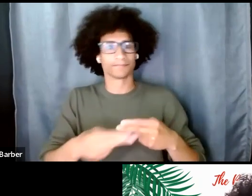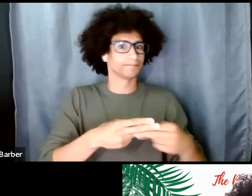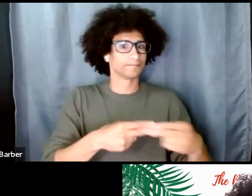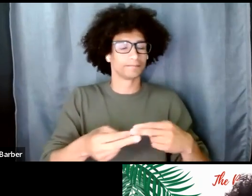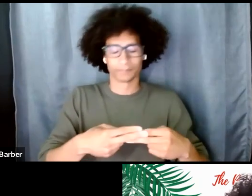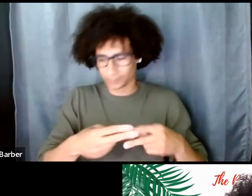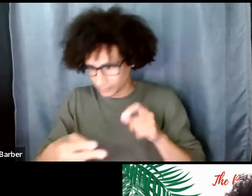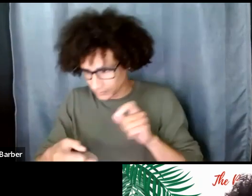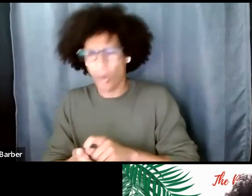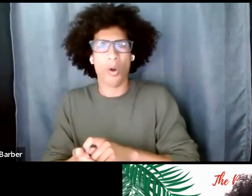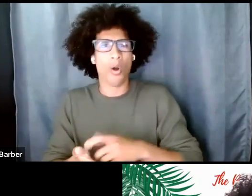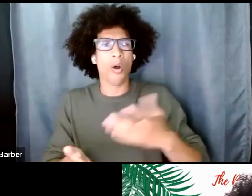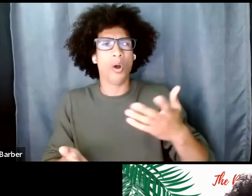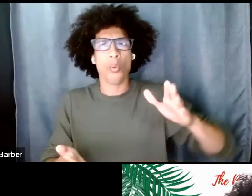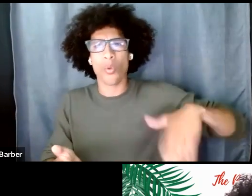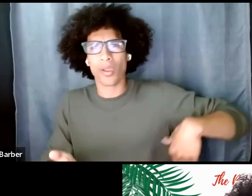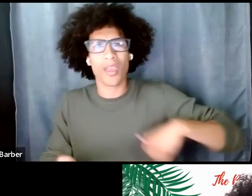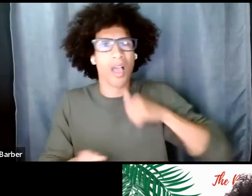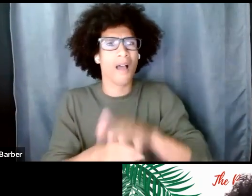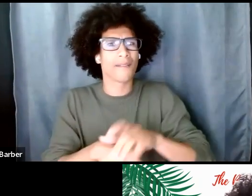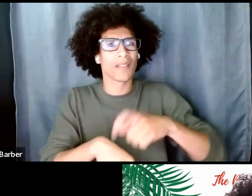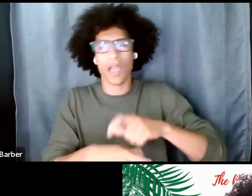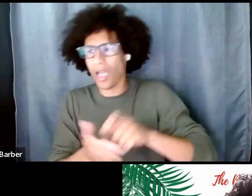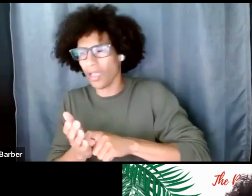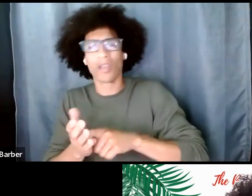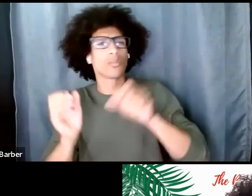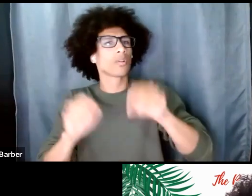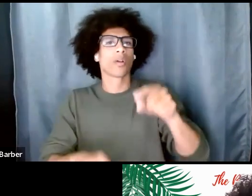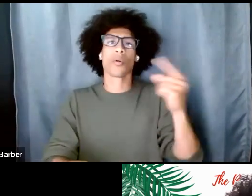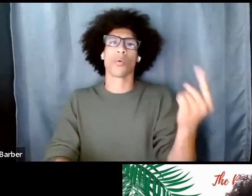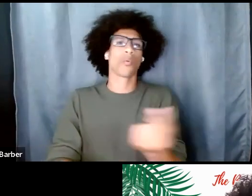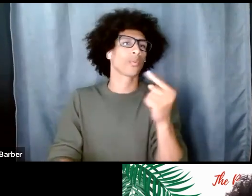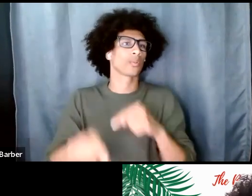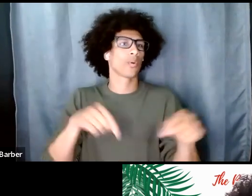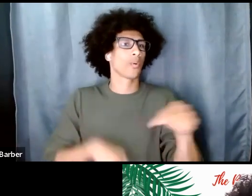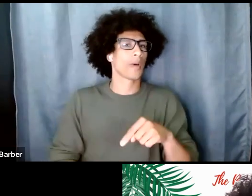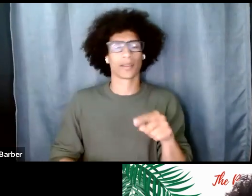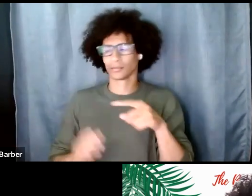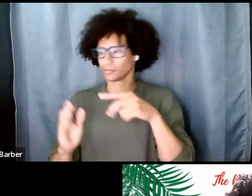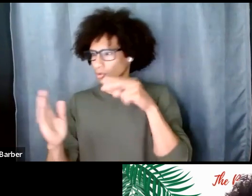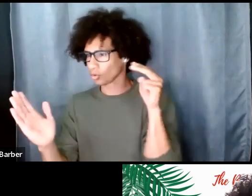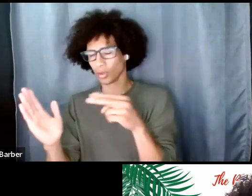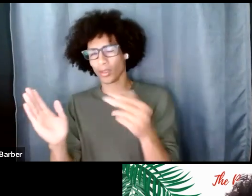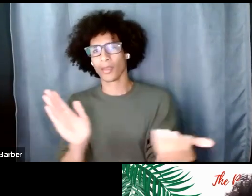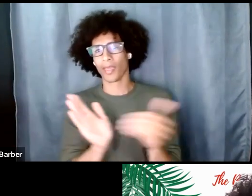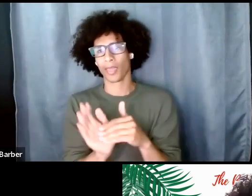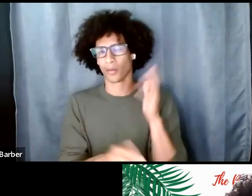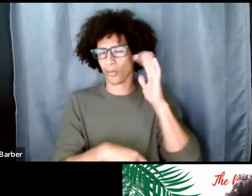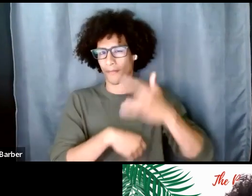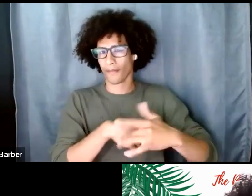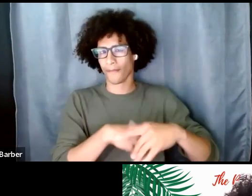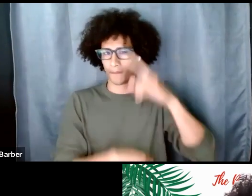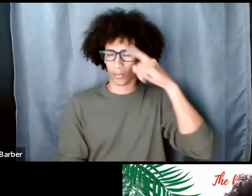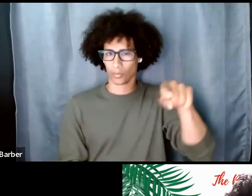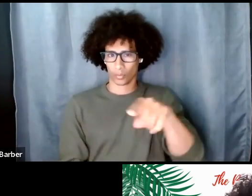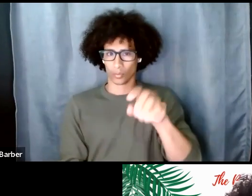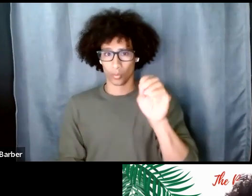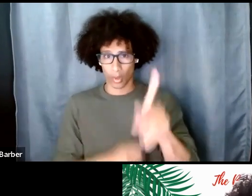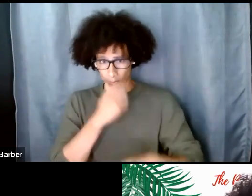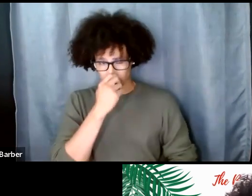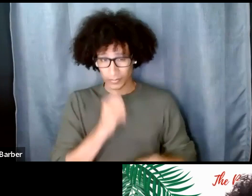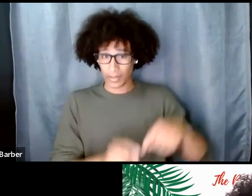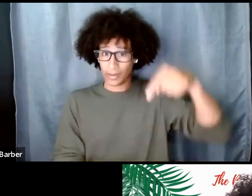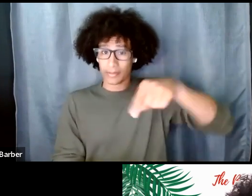always go back to it so do not worry about that do not stress about that that'll be available for you and this ideally is a resource for aspiring